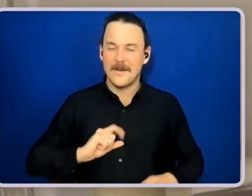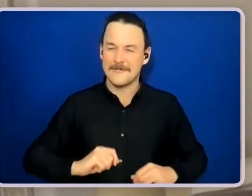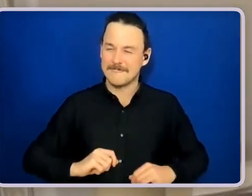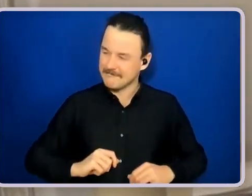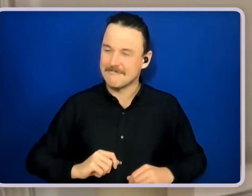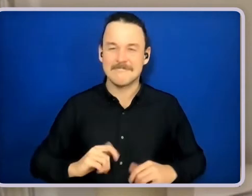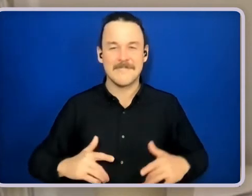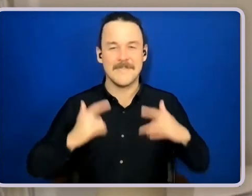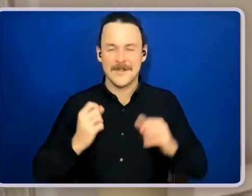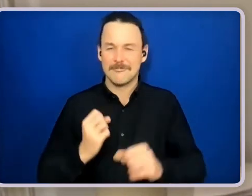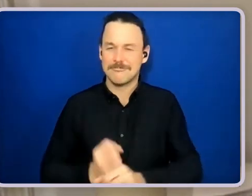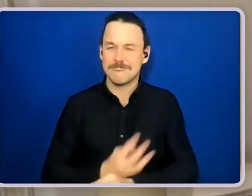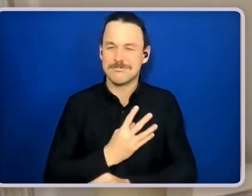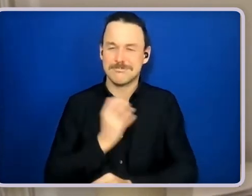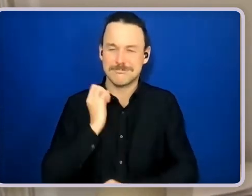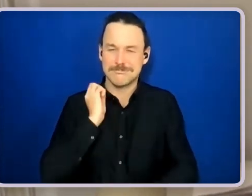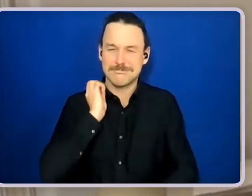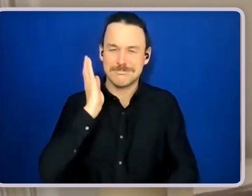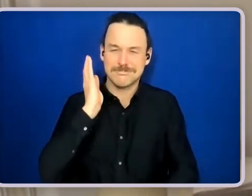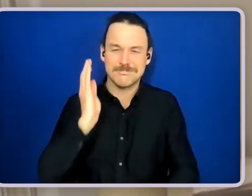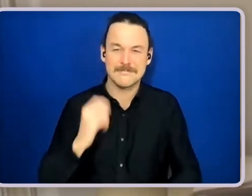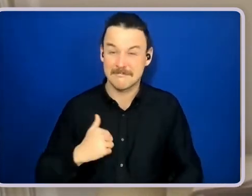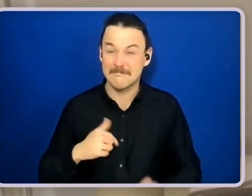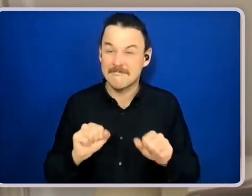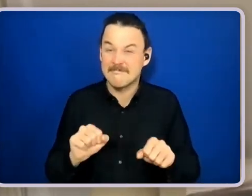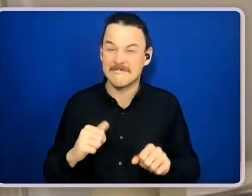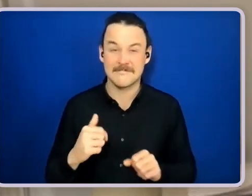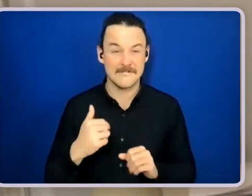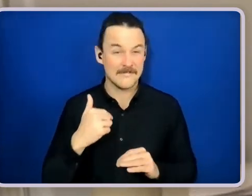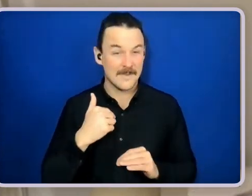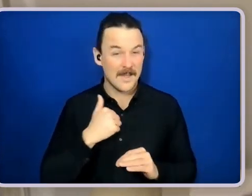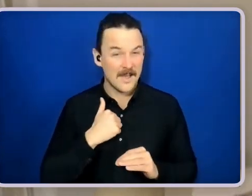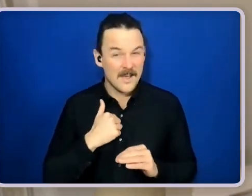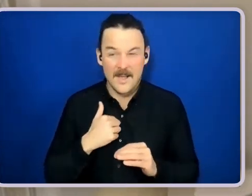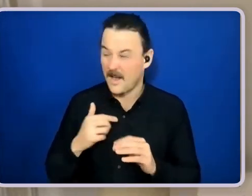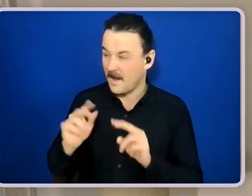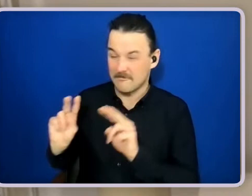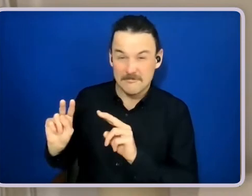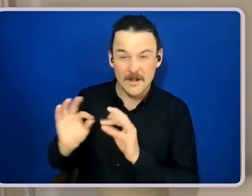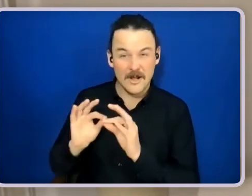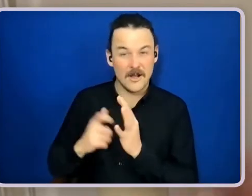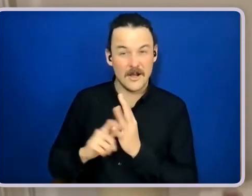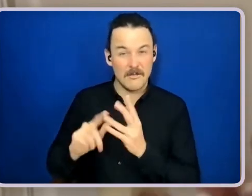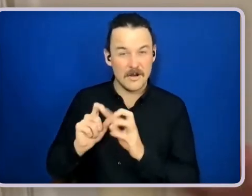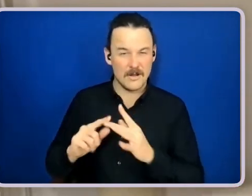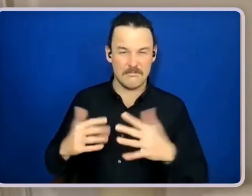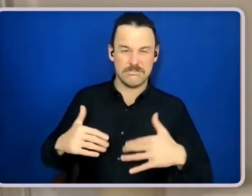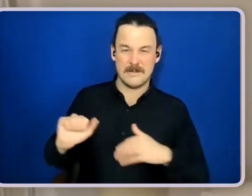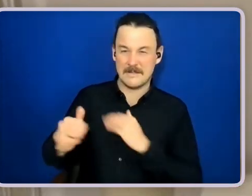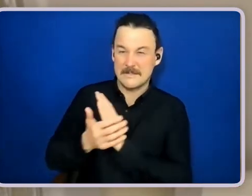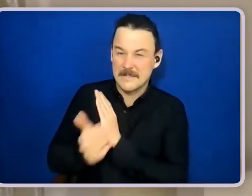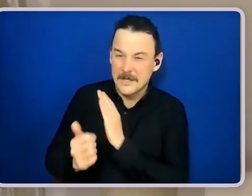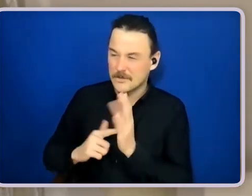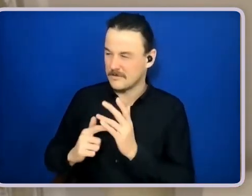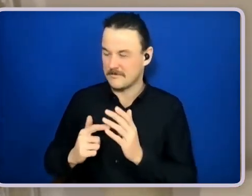Brodie's ability to communicate and by the circle,